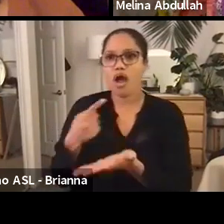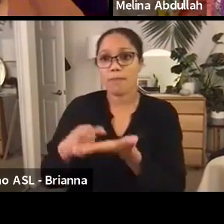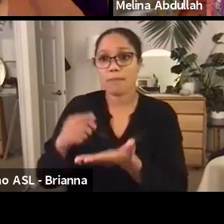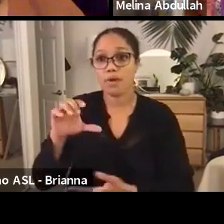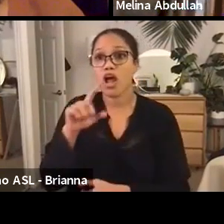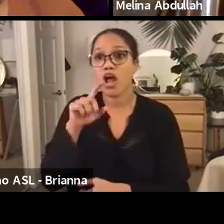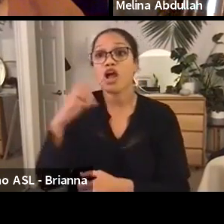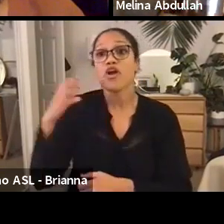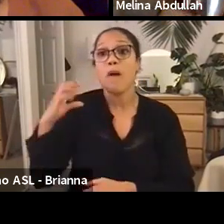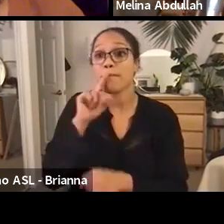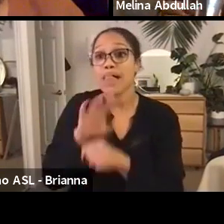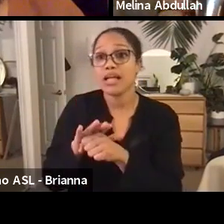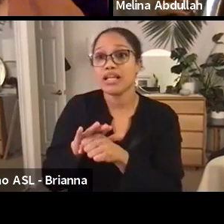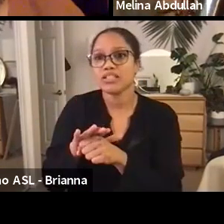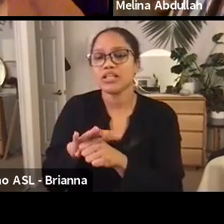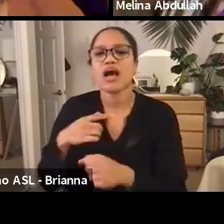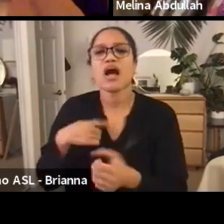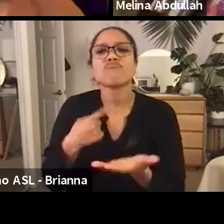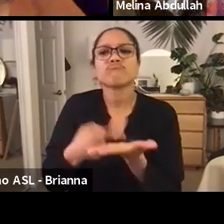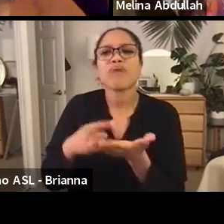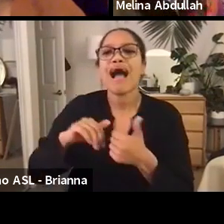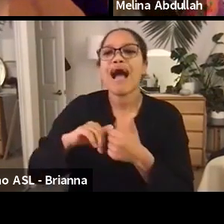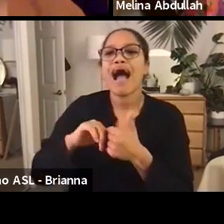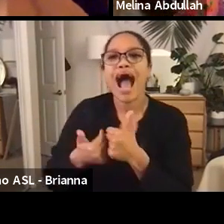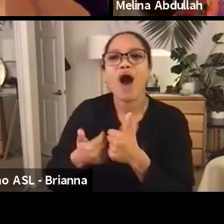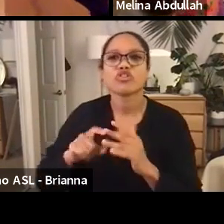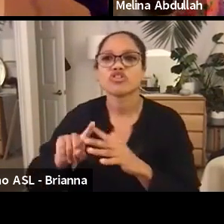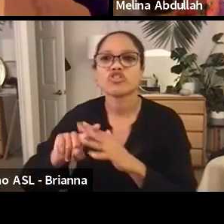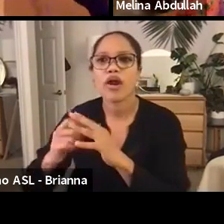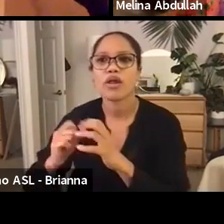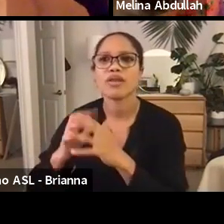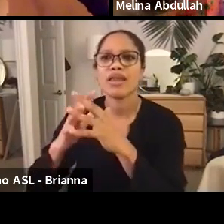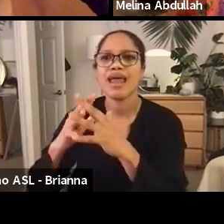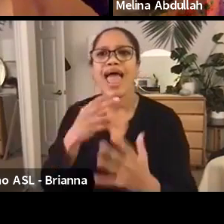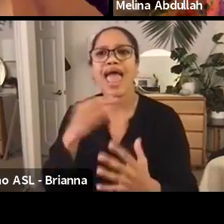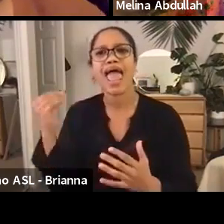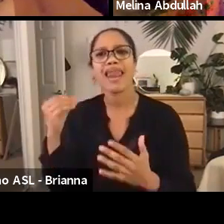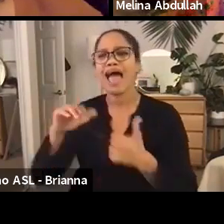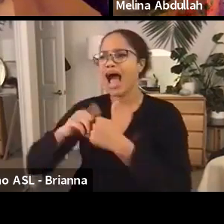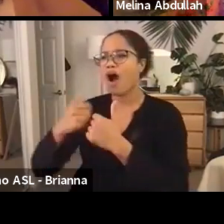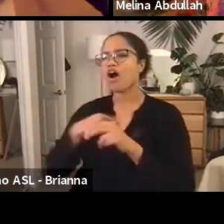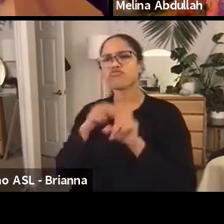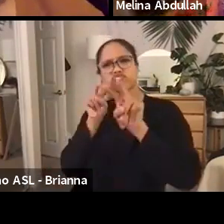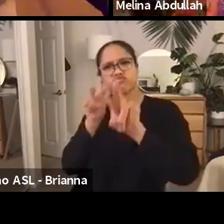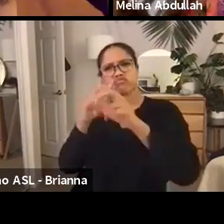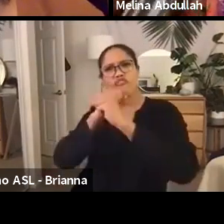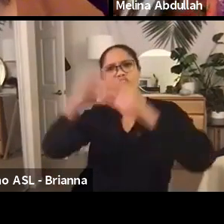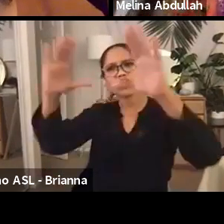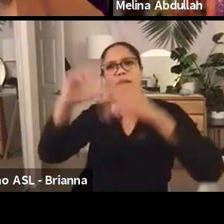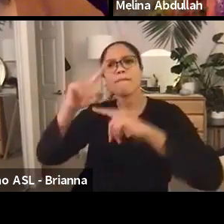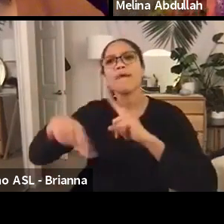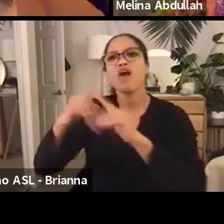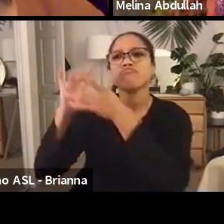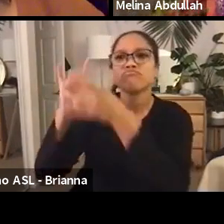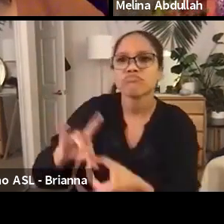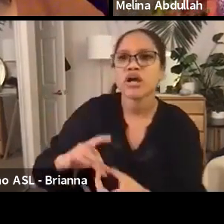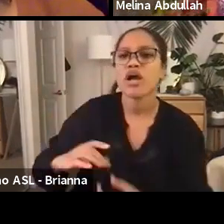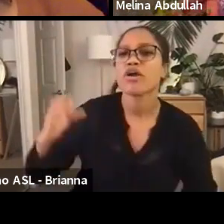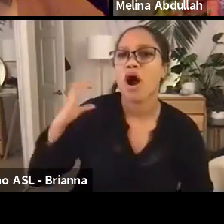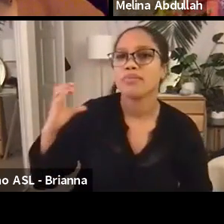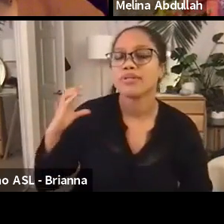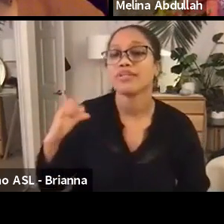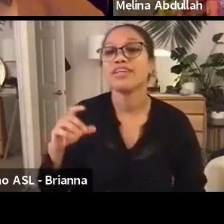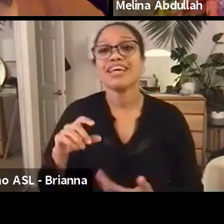this came to be and a little bit about the vision for Compton as well. First, um, we all talked about the connection, the USC,